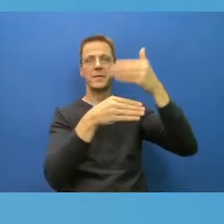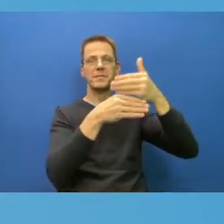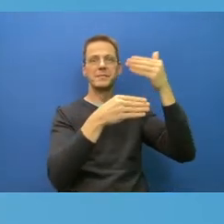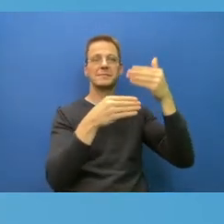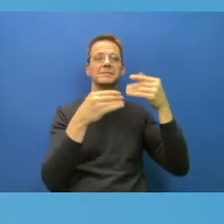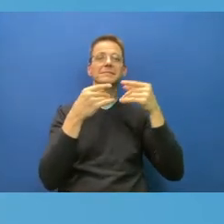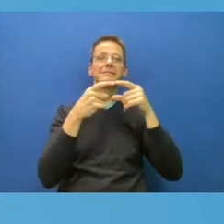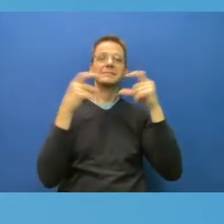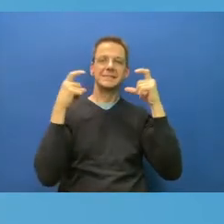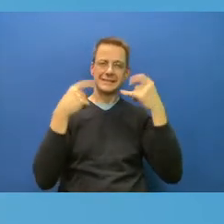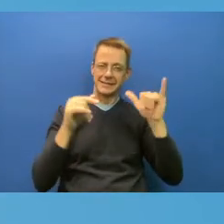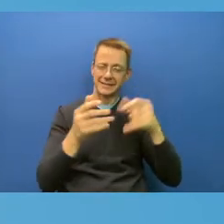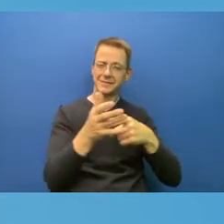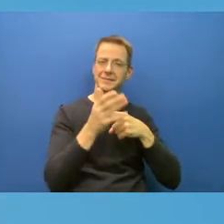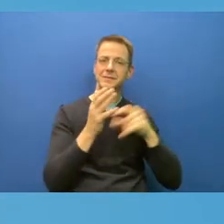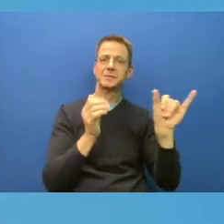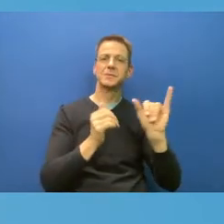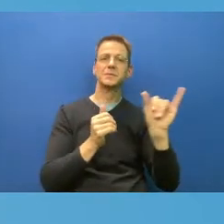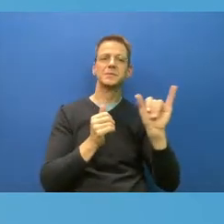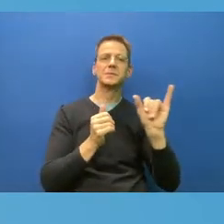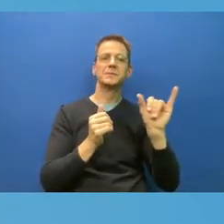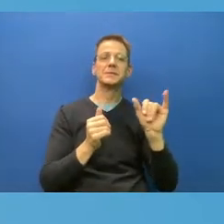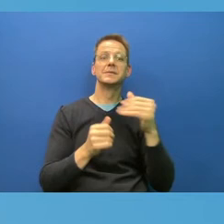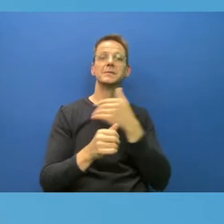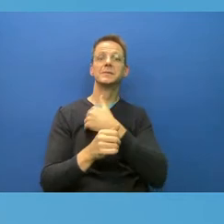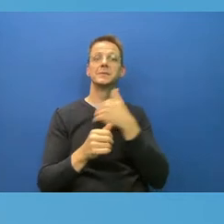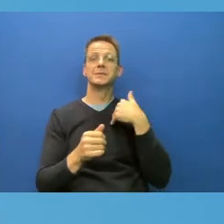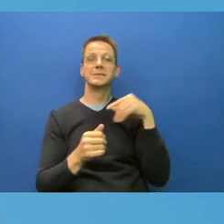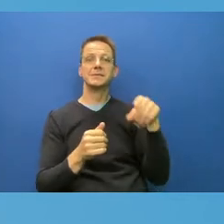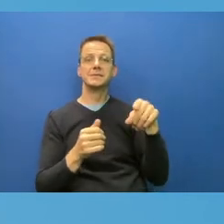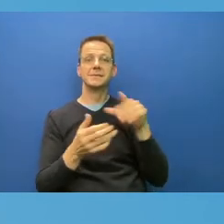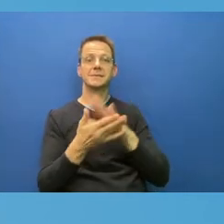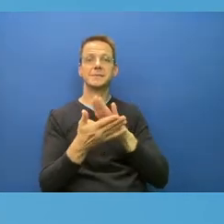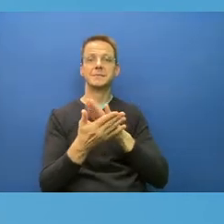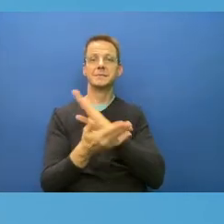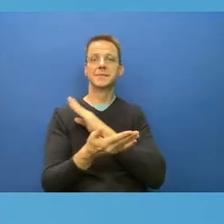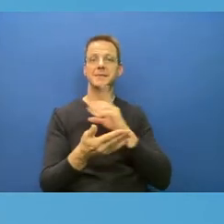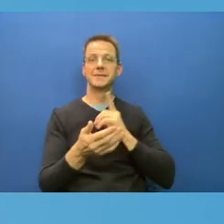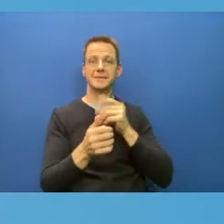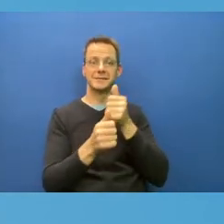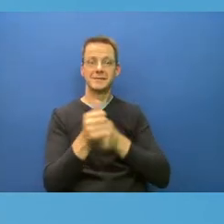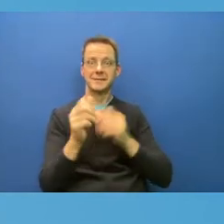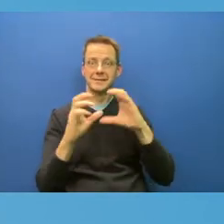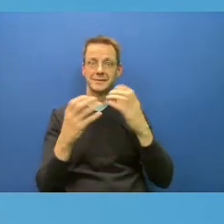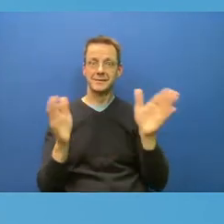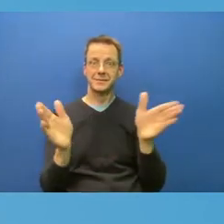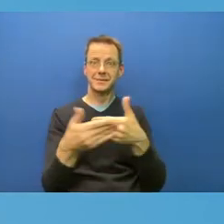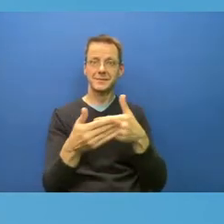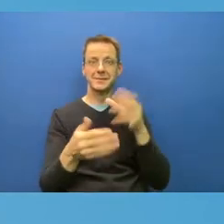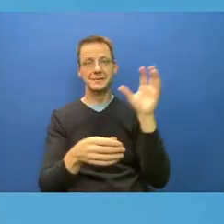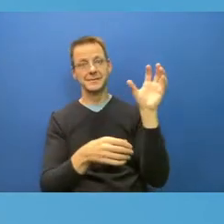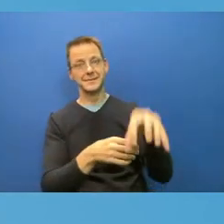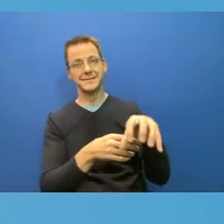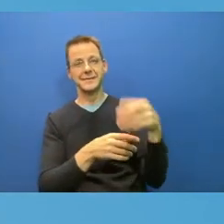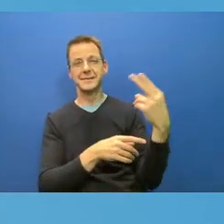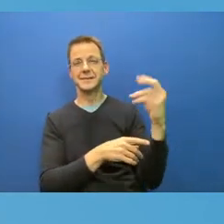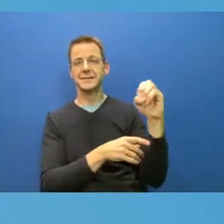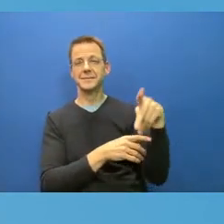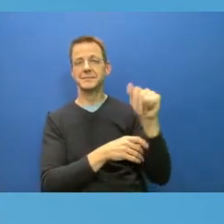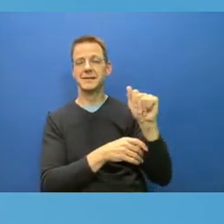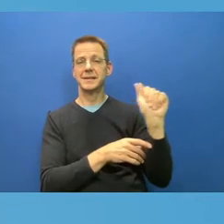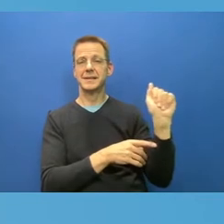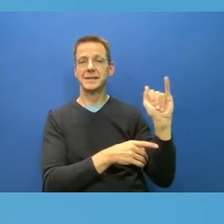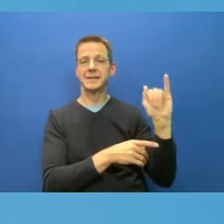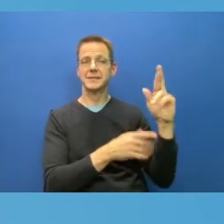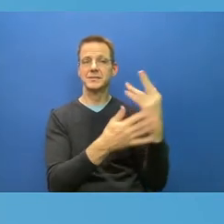have a HEPA air cleaner in each classroom. And when we look at the data, not to get too Ontario centric, I realize I'm talking to people in Alberta,